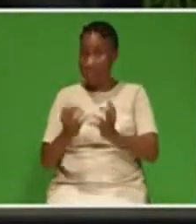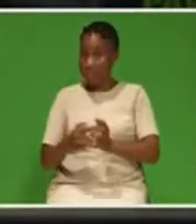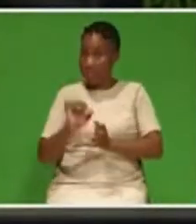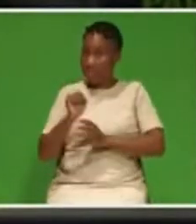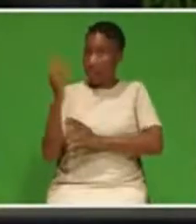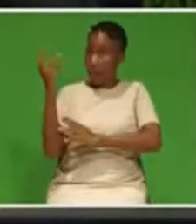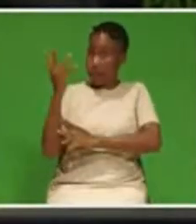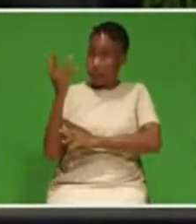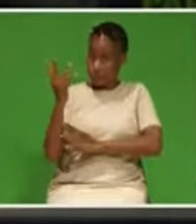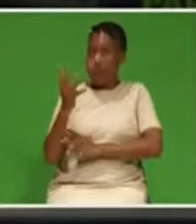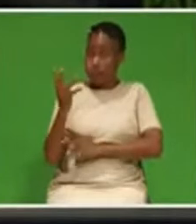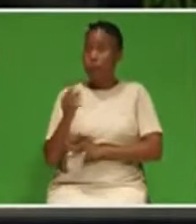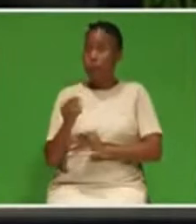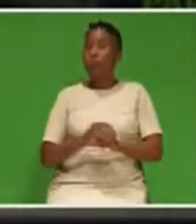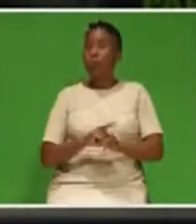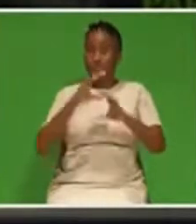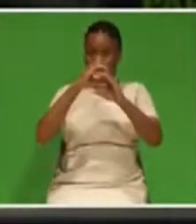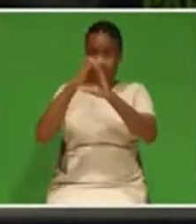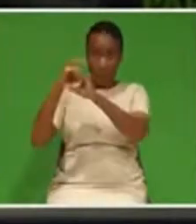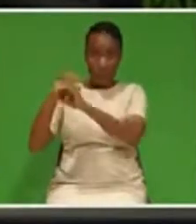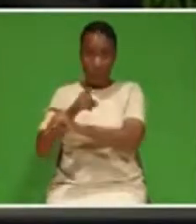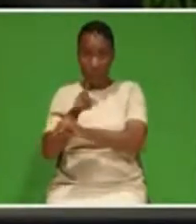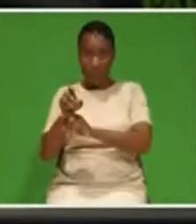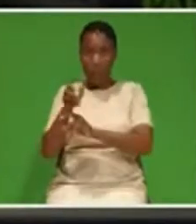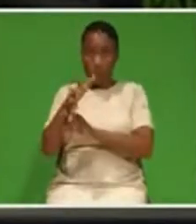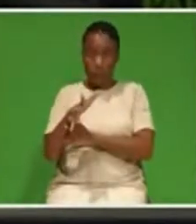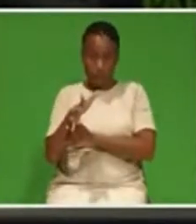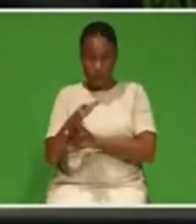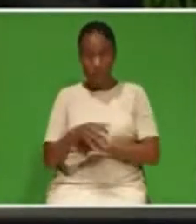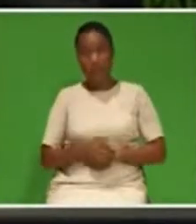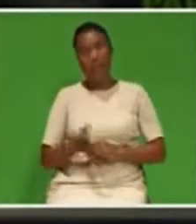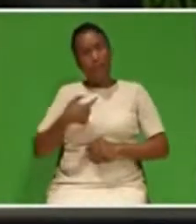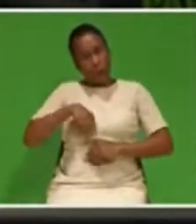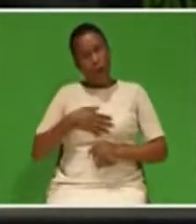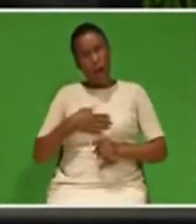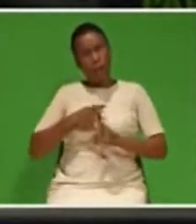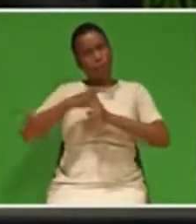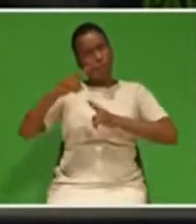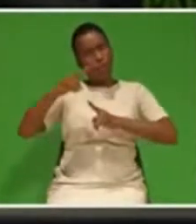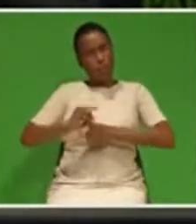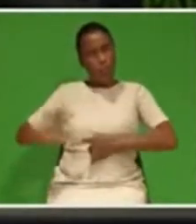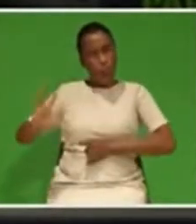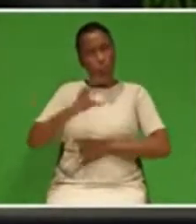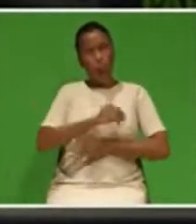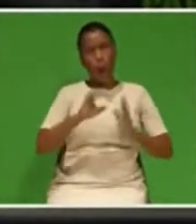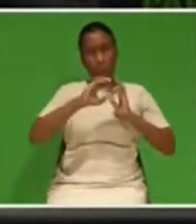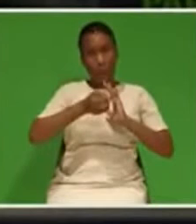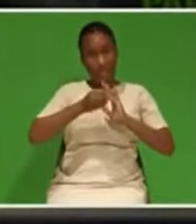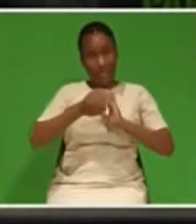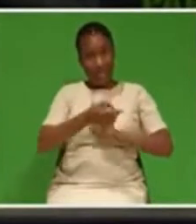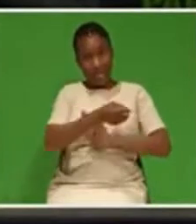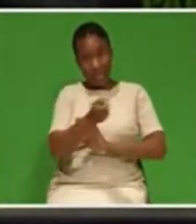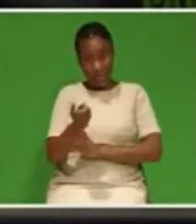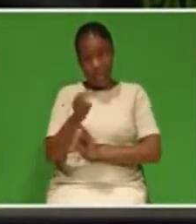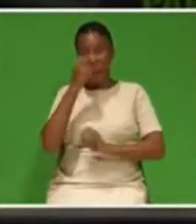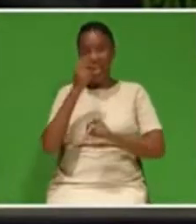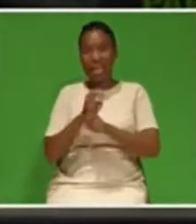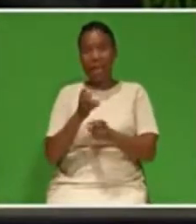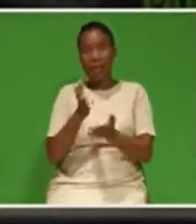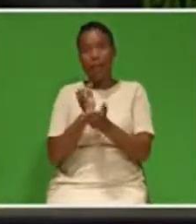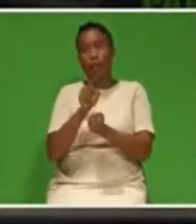focus on this as well. To succeed in all these efforts, we need to ensure that the state